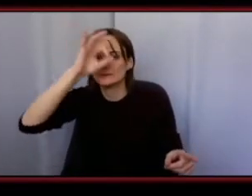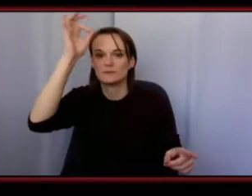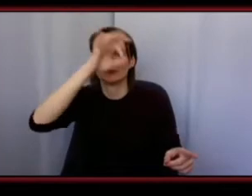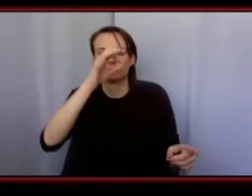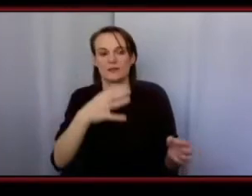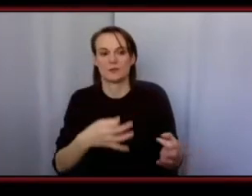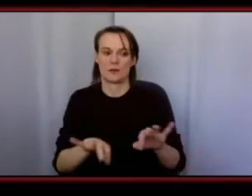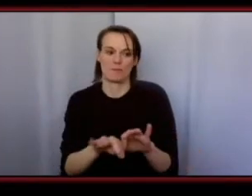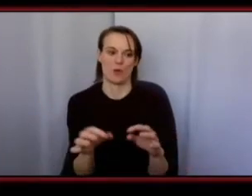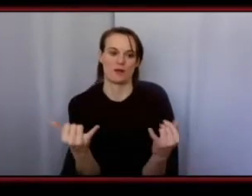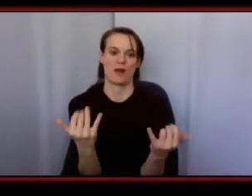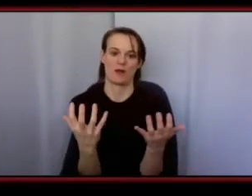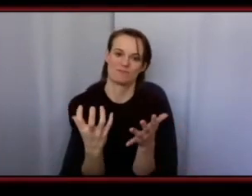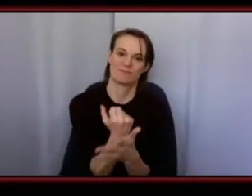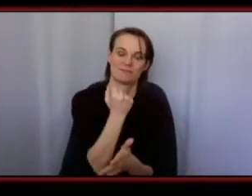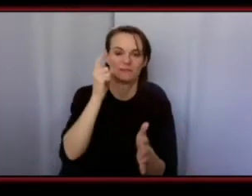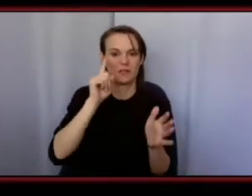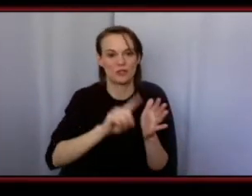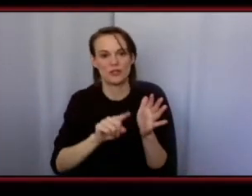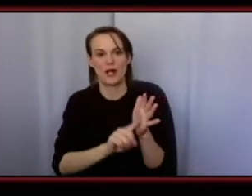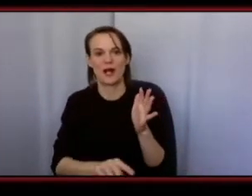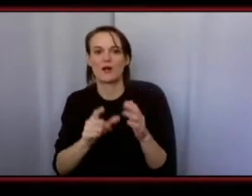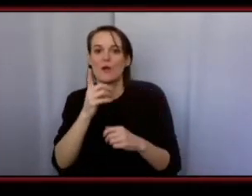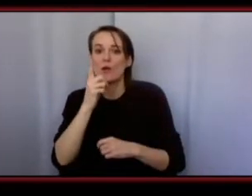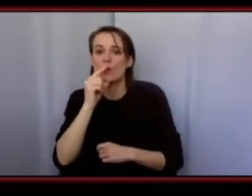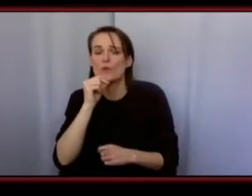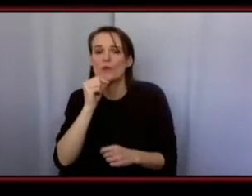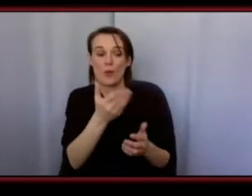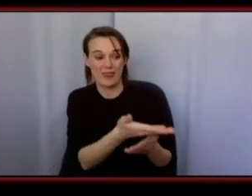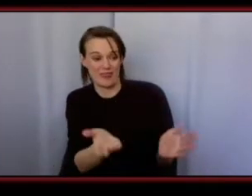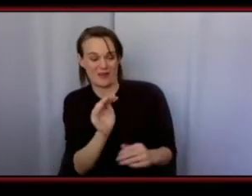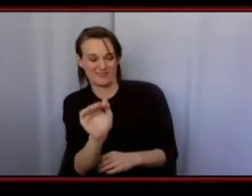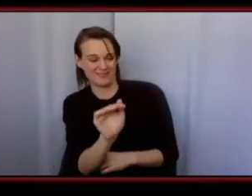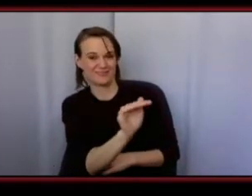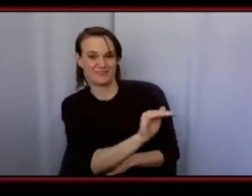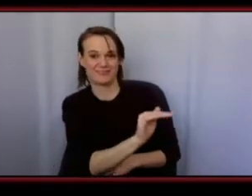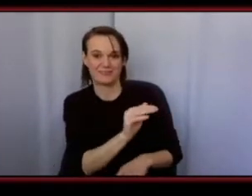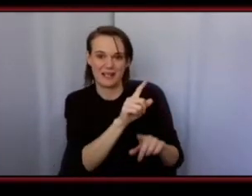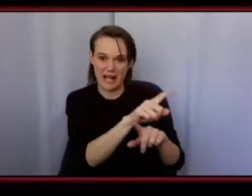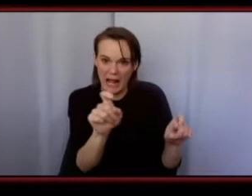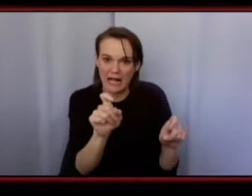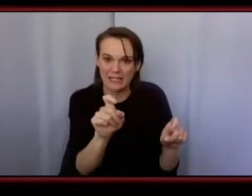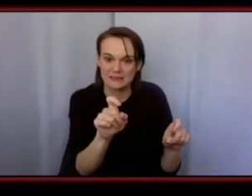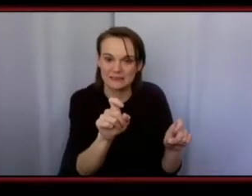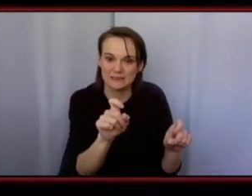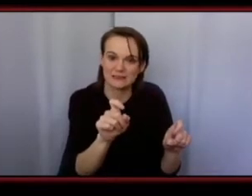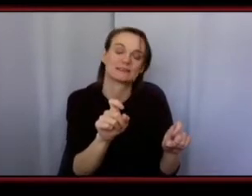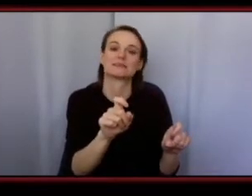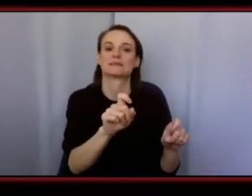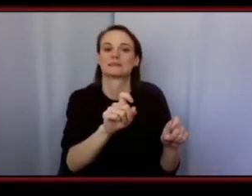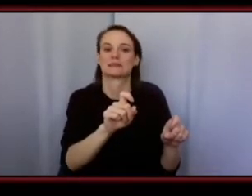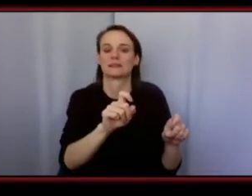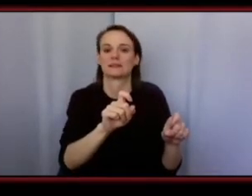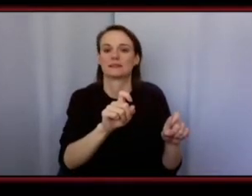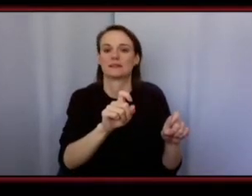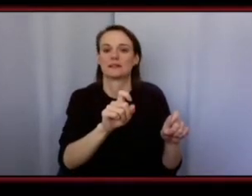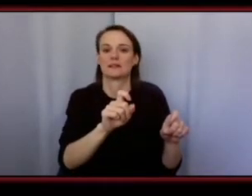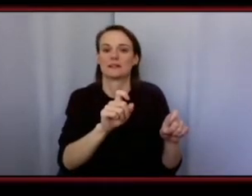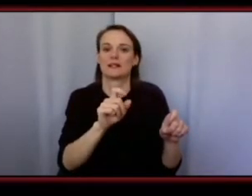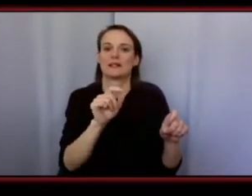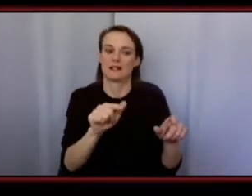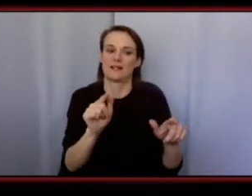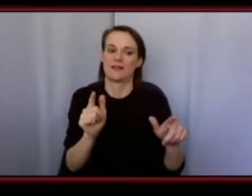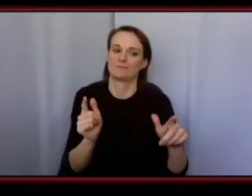research um reach out to the people that are there to help you um and go towards the direction of